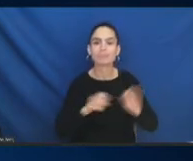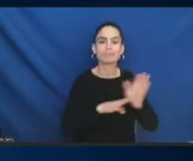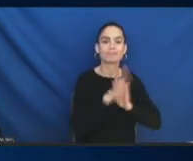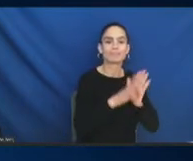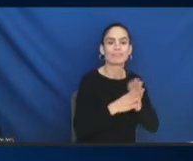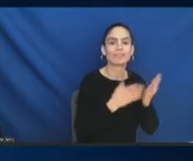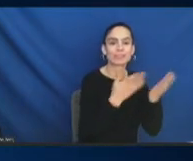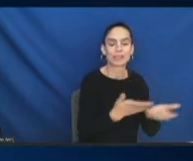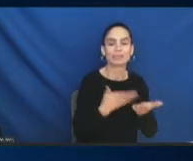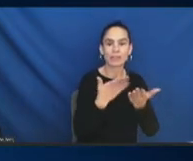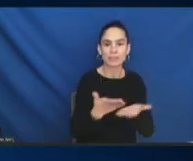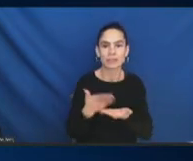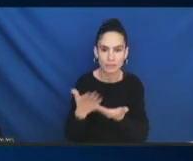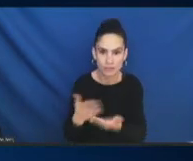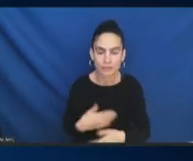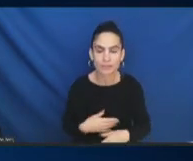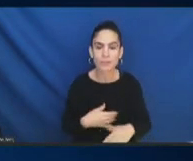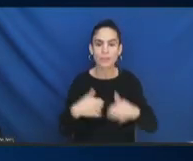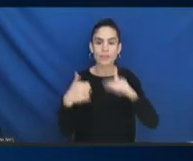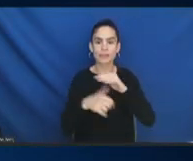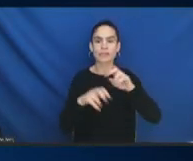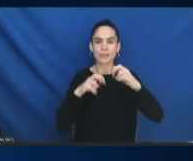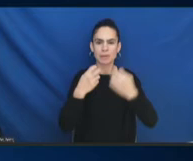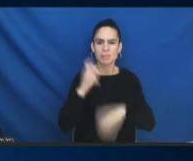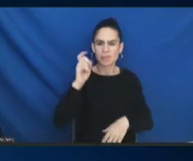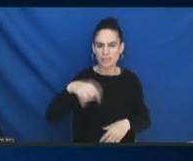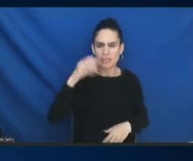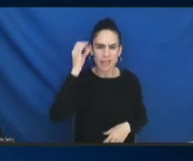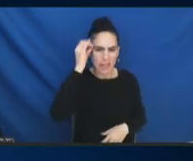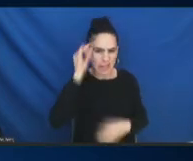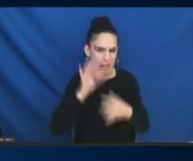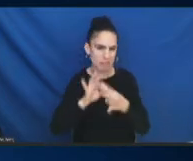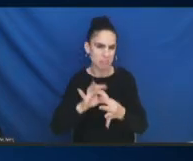bringing, bringing that in. And it's a great question. Renal?